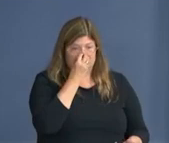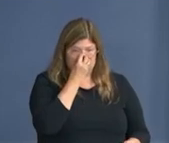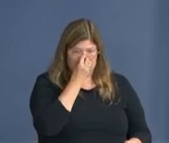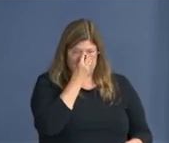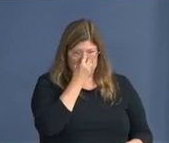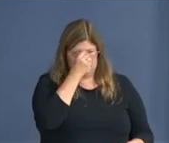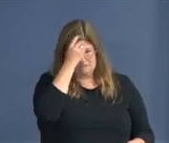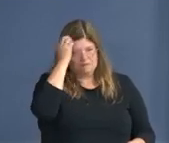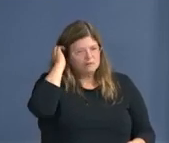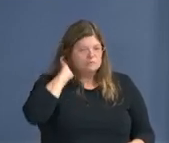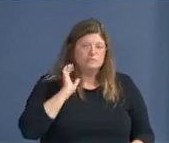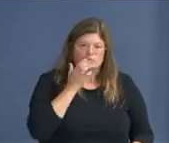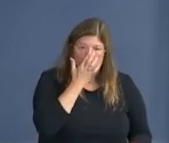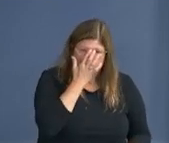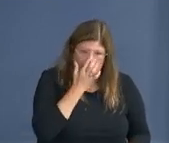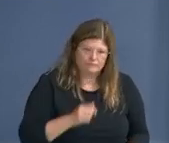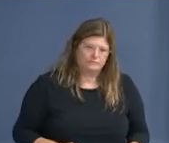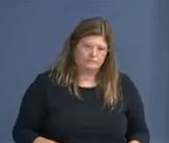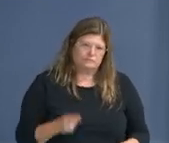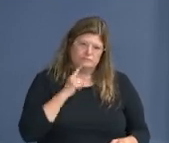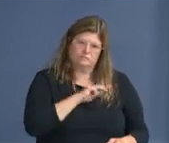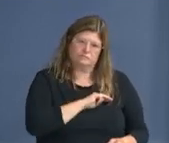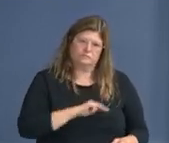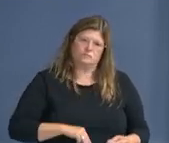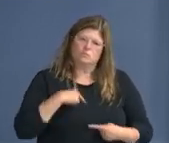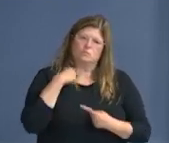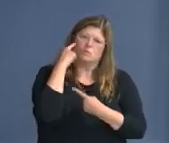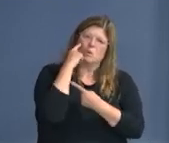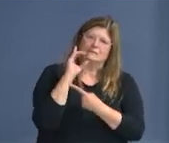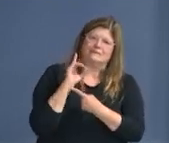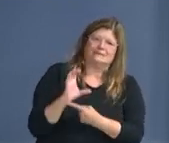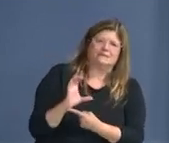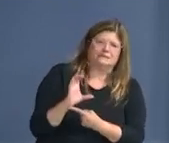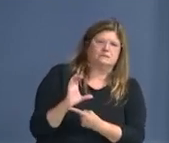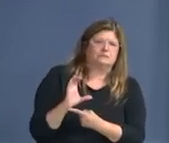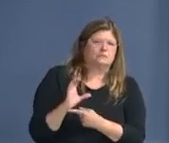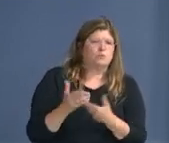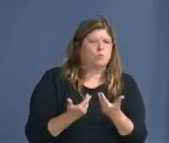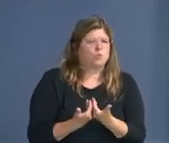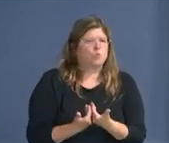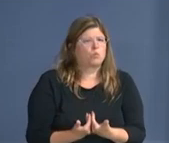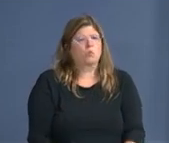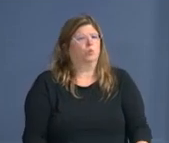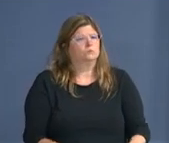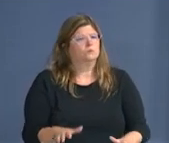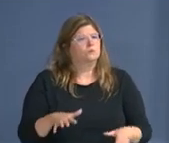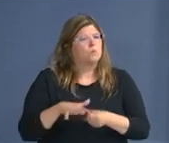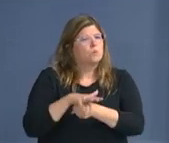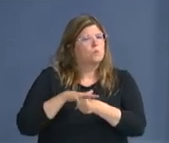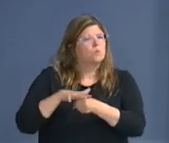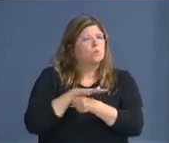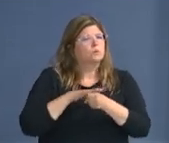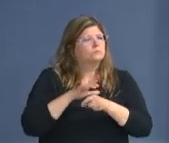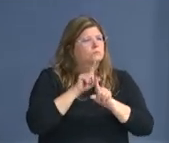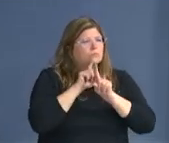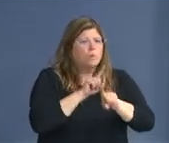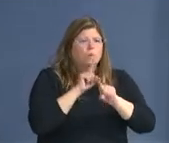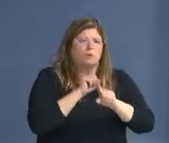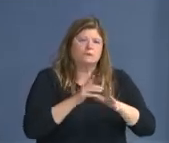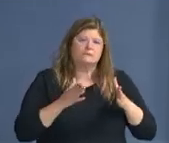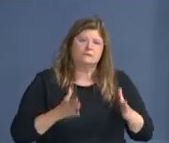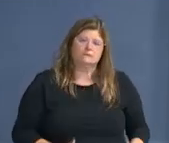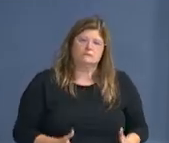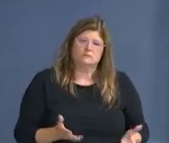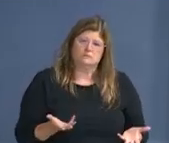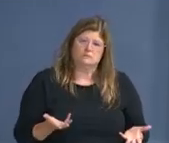thoughts on D.C. losing another local reporter? Well, I didn't quite believe it when